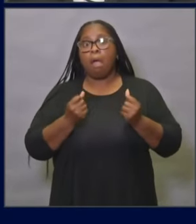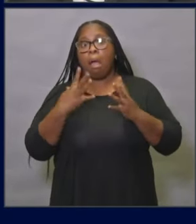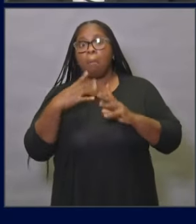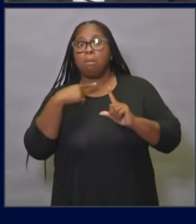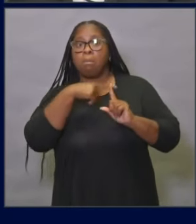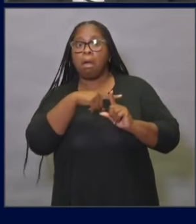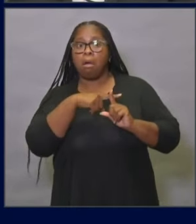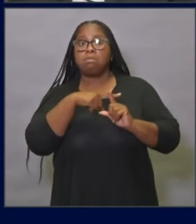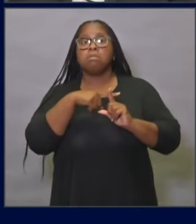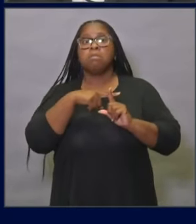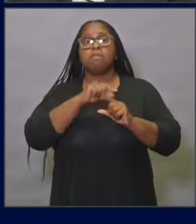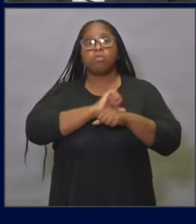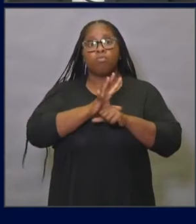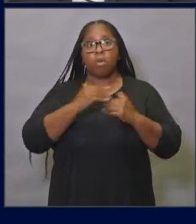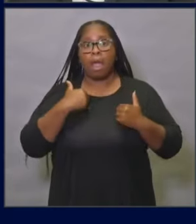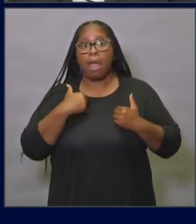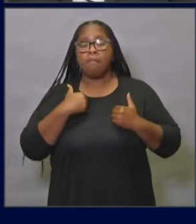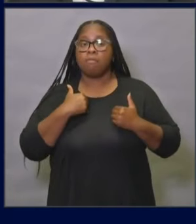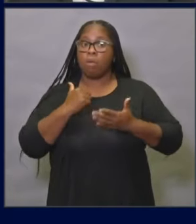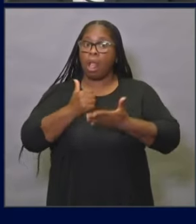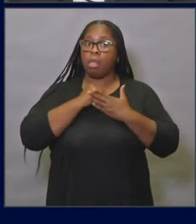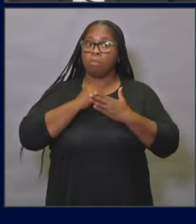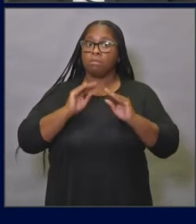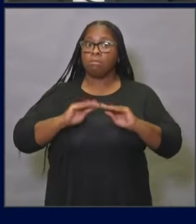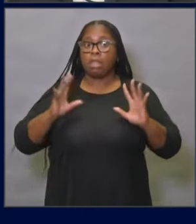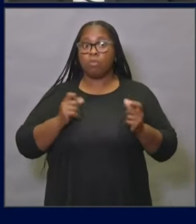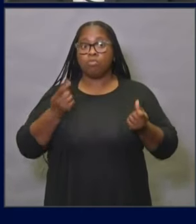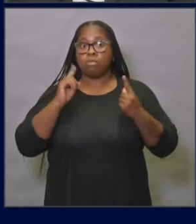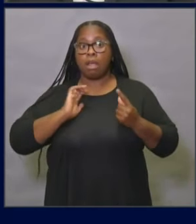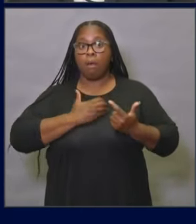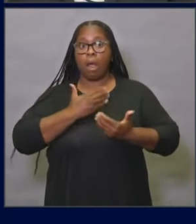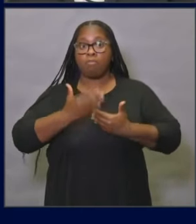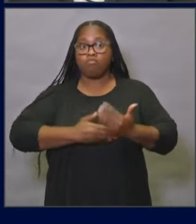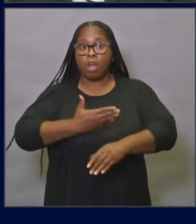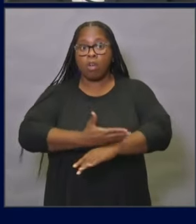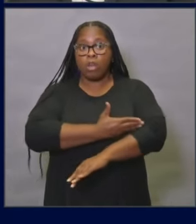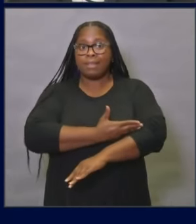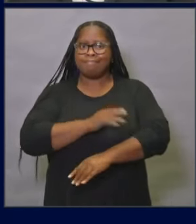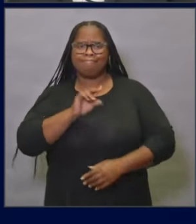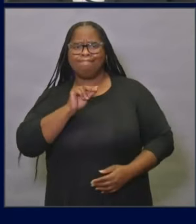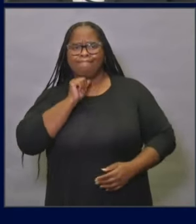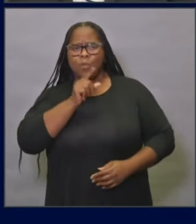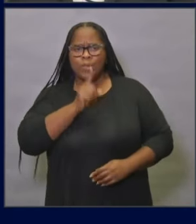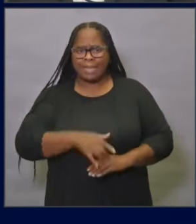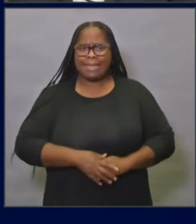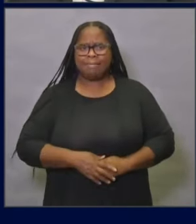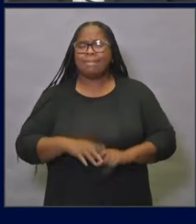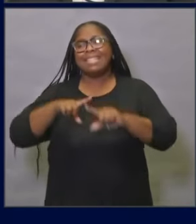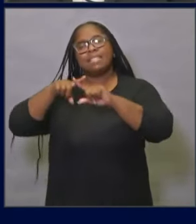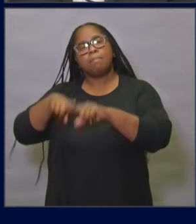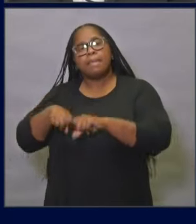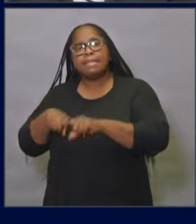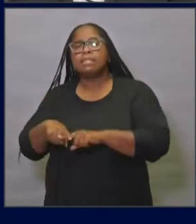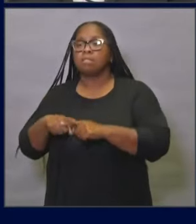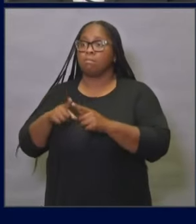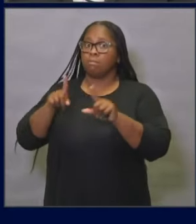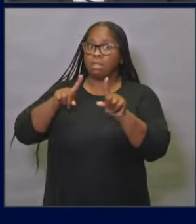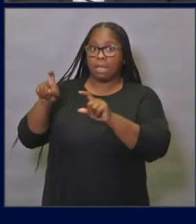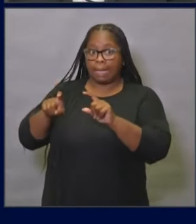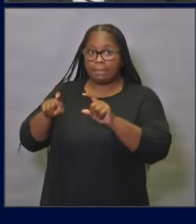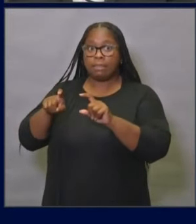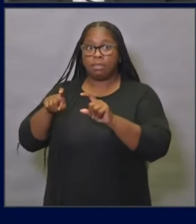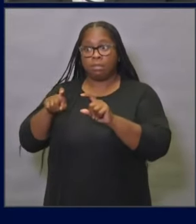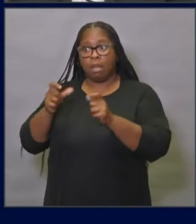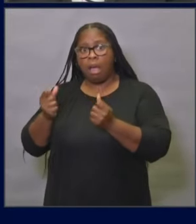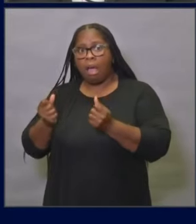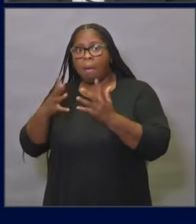progress. The number is dependent upon the amount of testing that is happening, and there are sometimes backlogs in reporting by the labs and